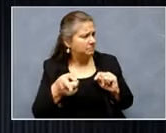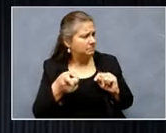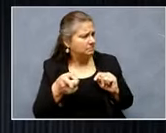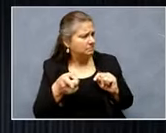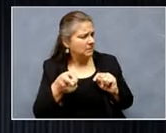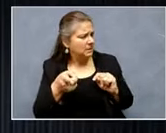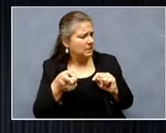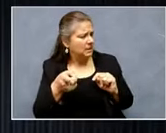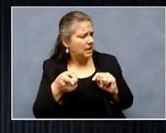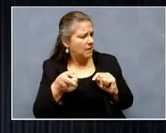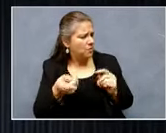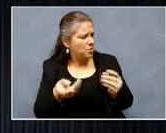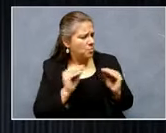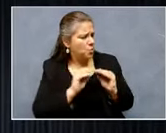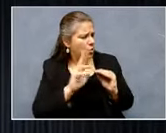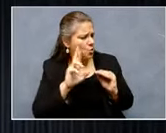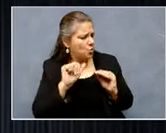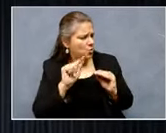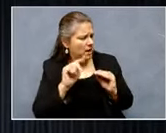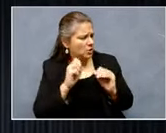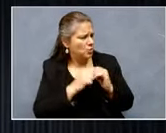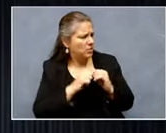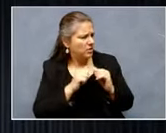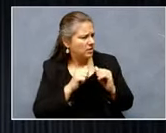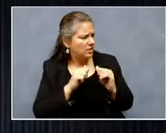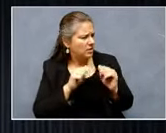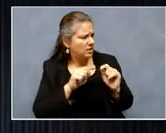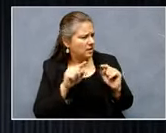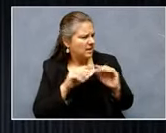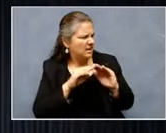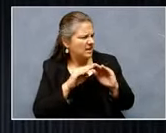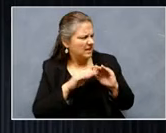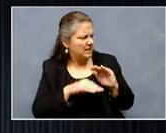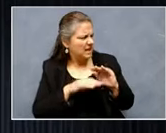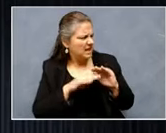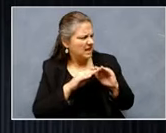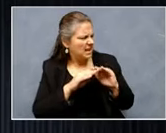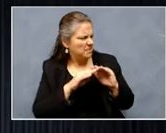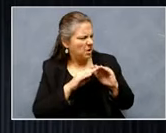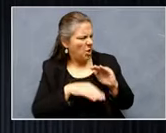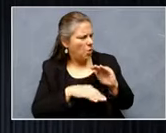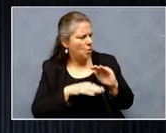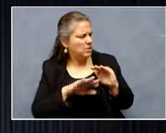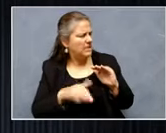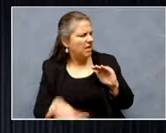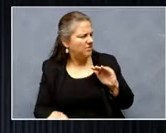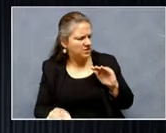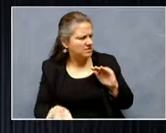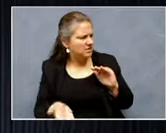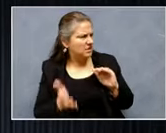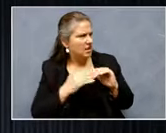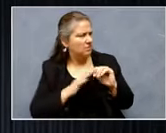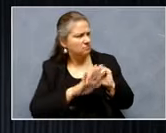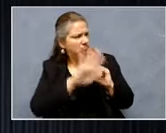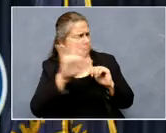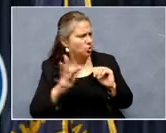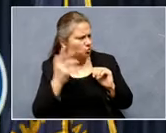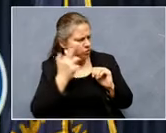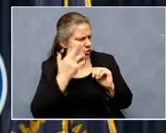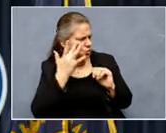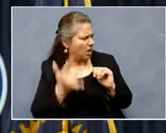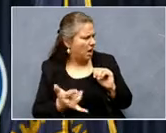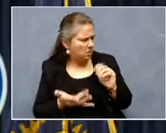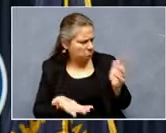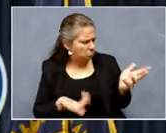a better rate around deaths just below the national average. I'm just curious if you, uh, if there's a reason for that, or if you